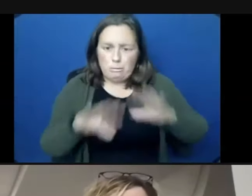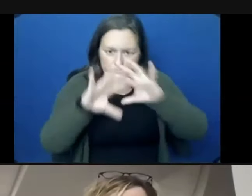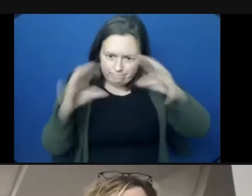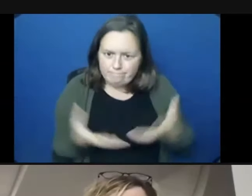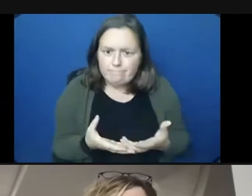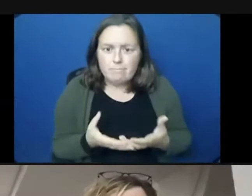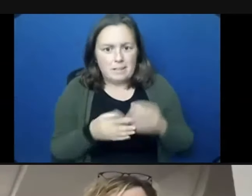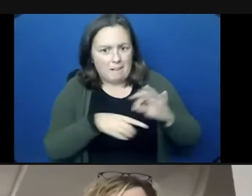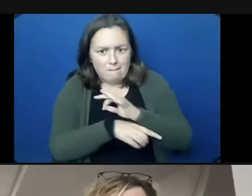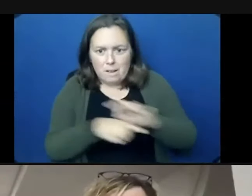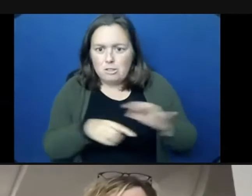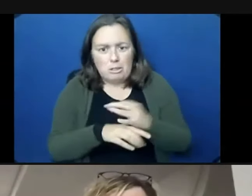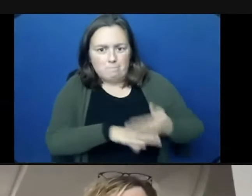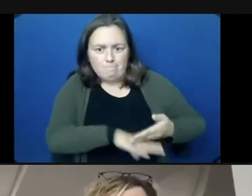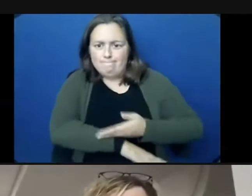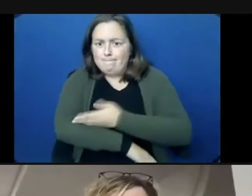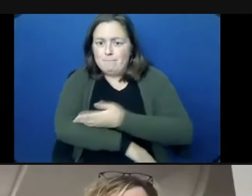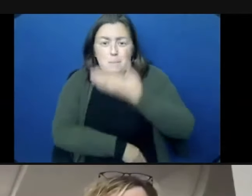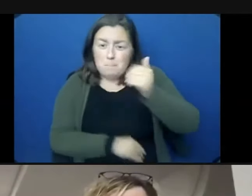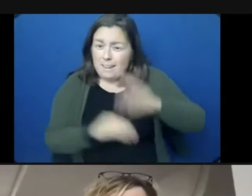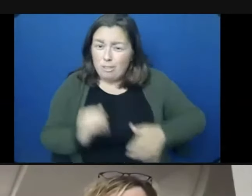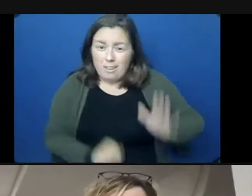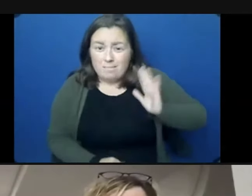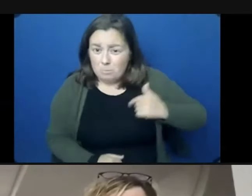better than when I was there, which is exactly what we're trying to do.